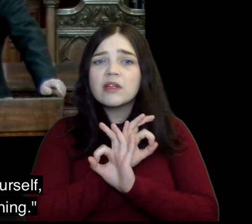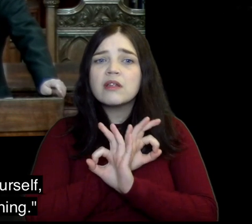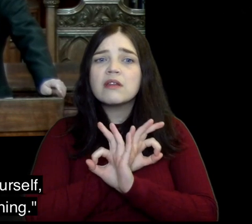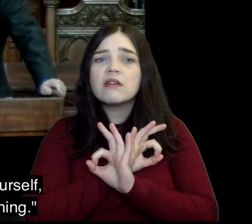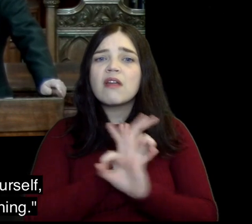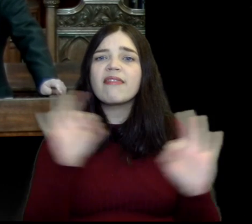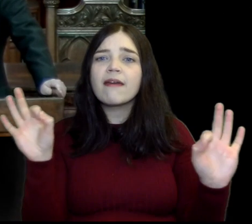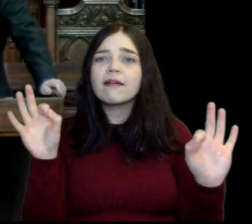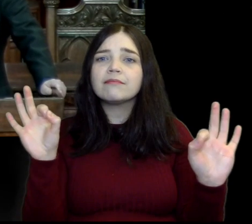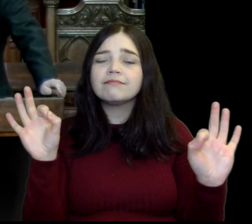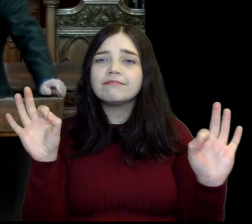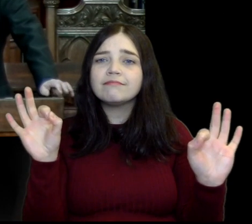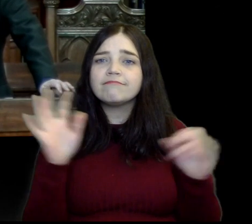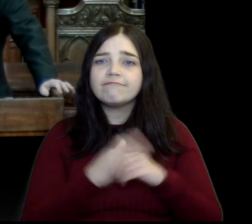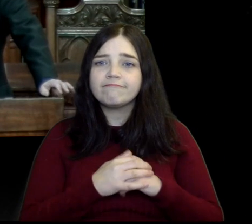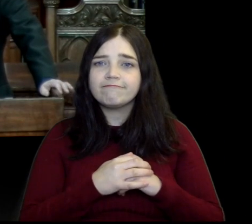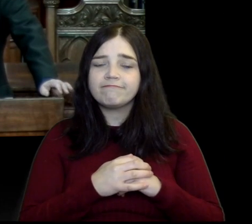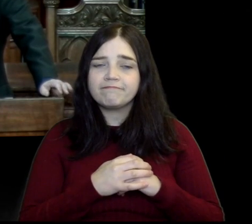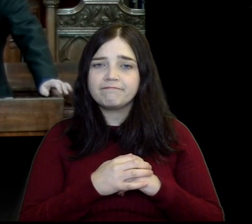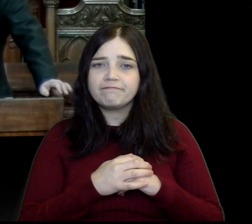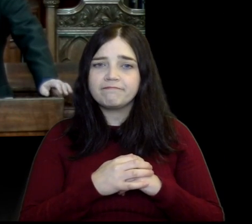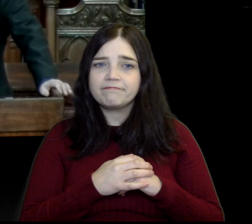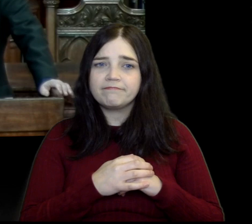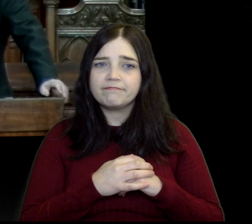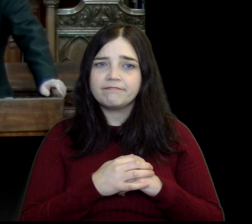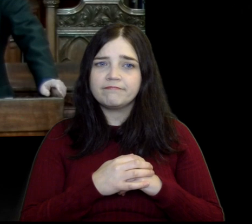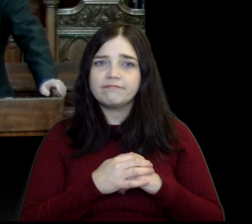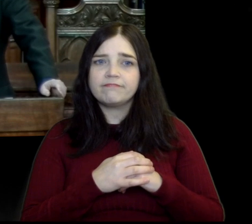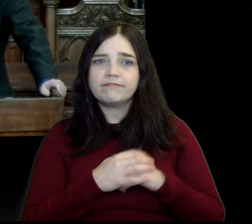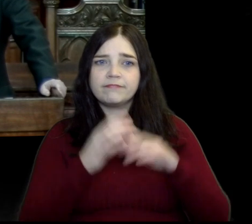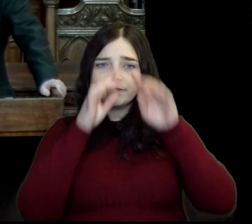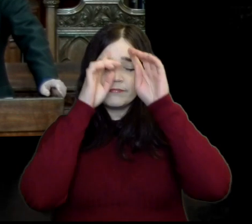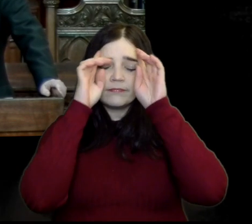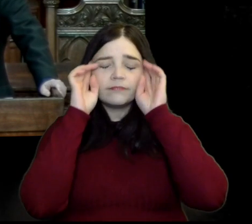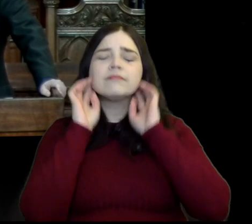you can do nothing